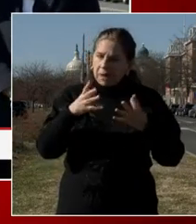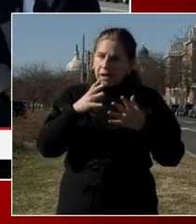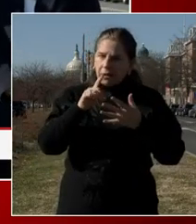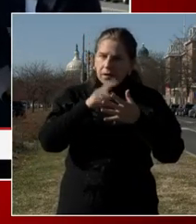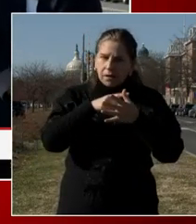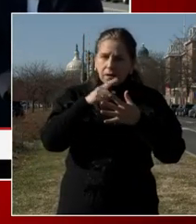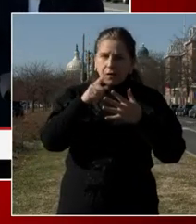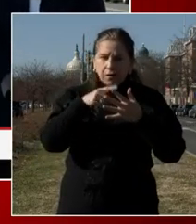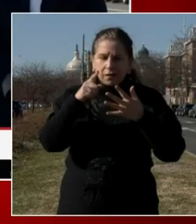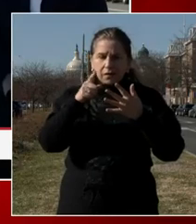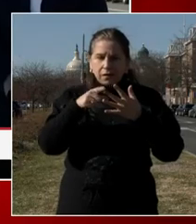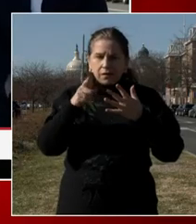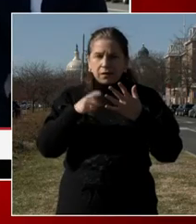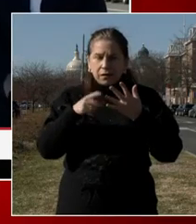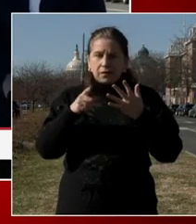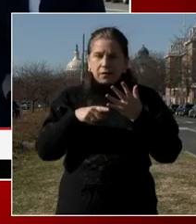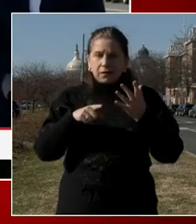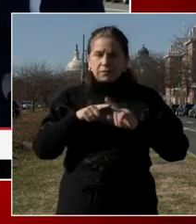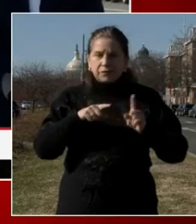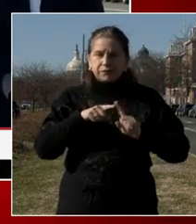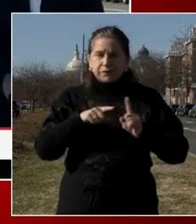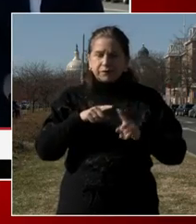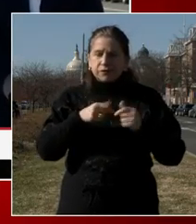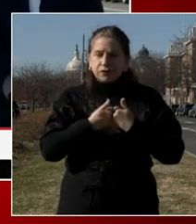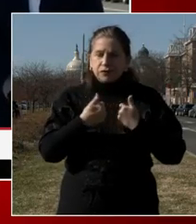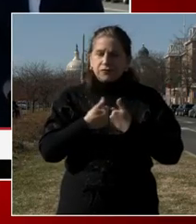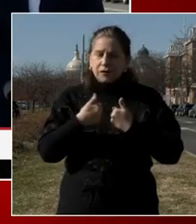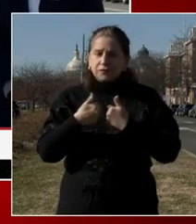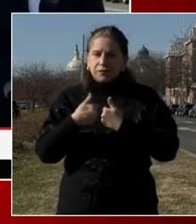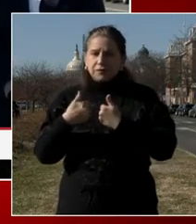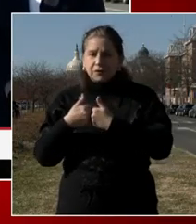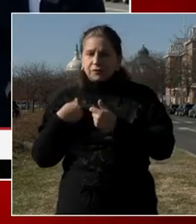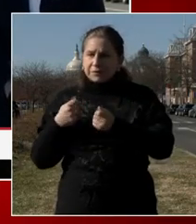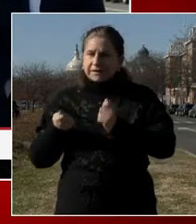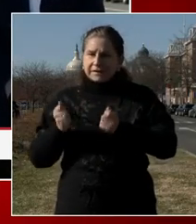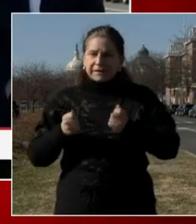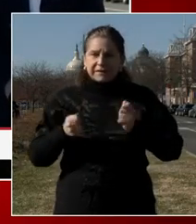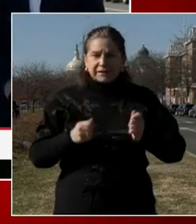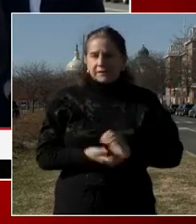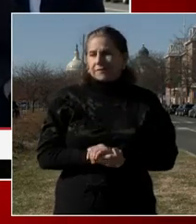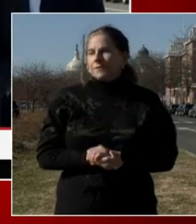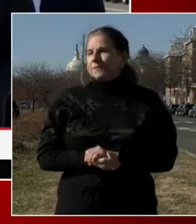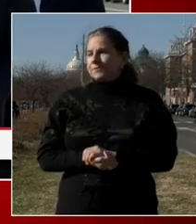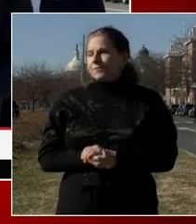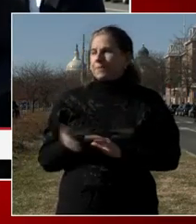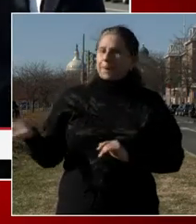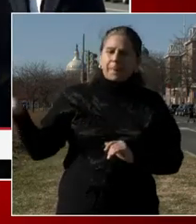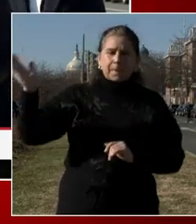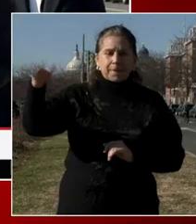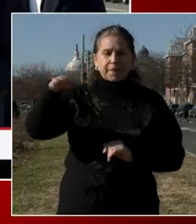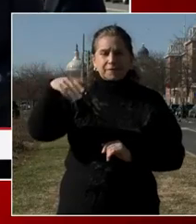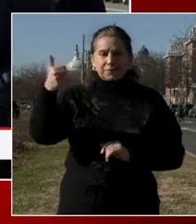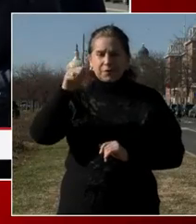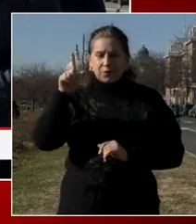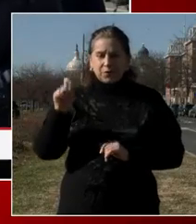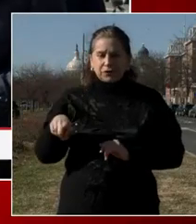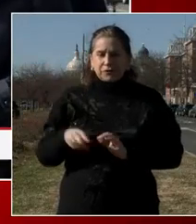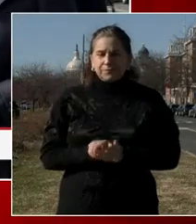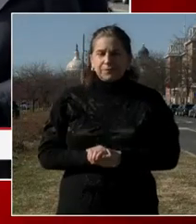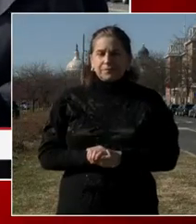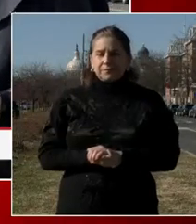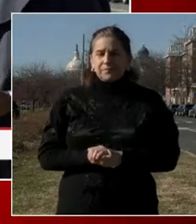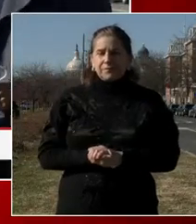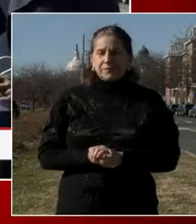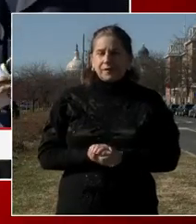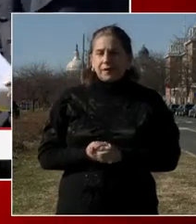things in which we're focusing on right now. Okay. Yes. Uh, do anticipate ending the indoor dining, uh, pause